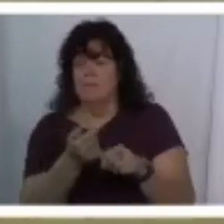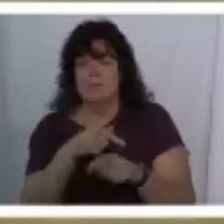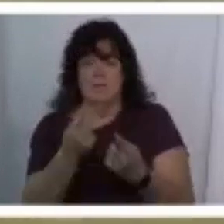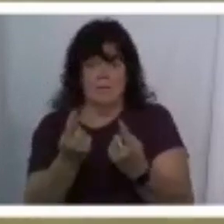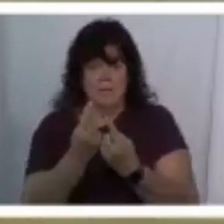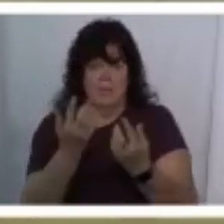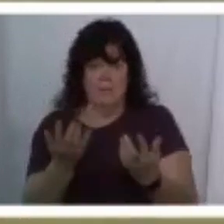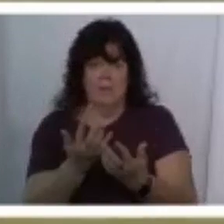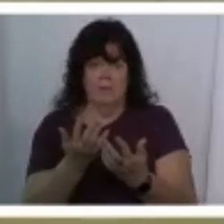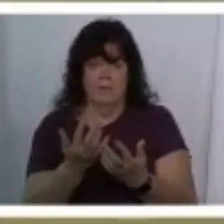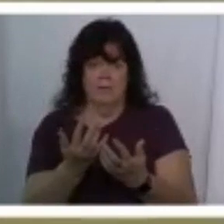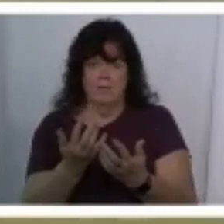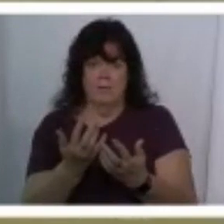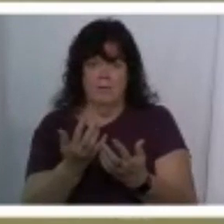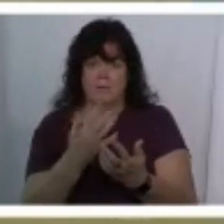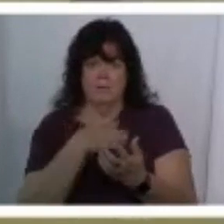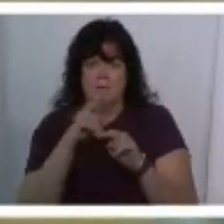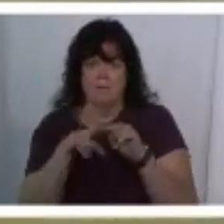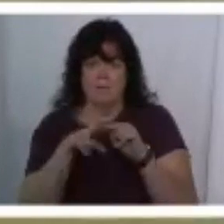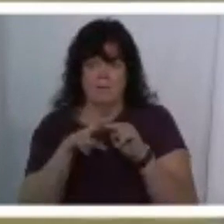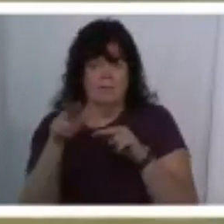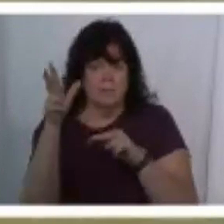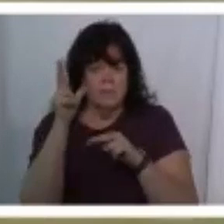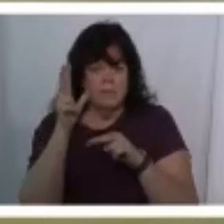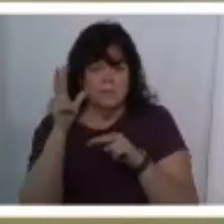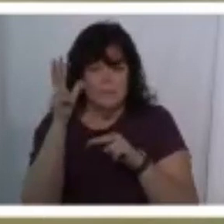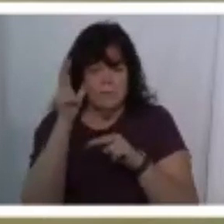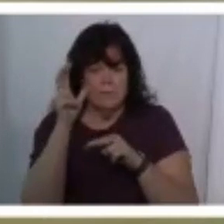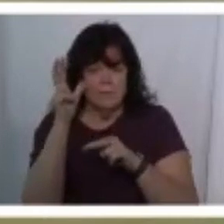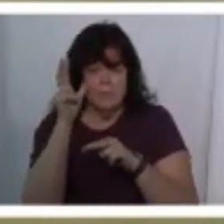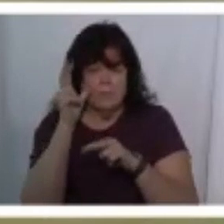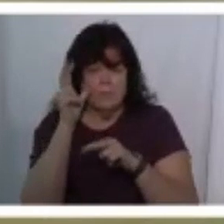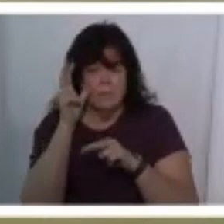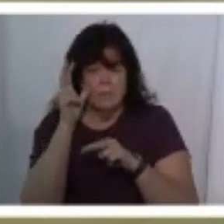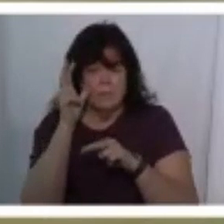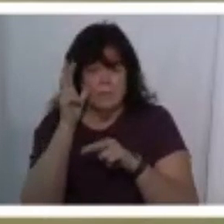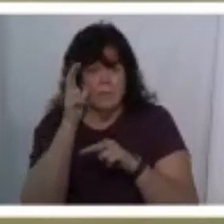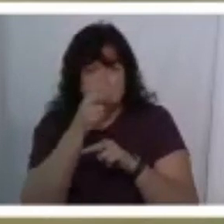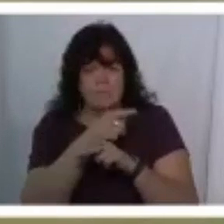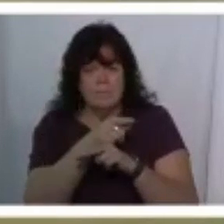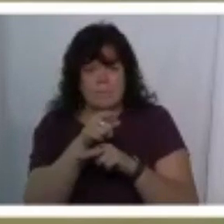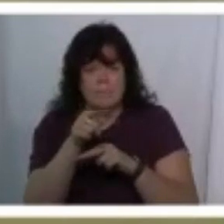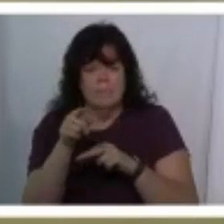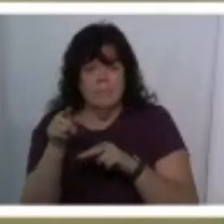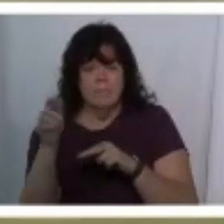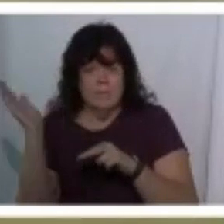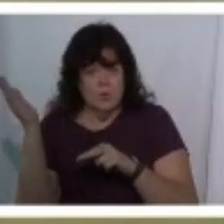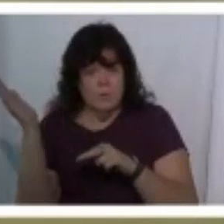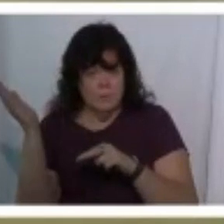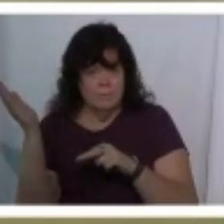to my husband and my daughter i was sitting there and i was just listening to you know this sermon